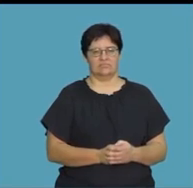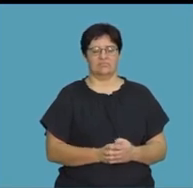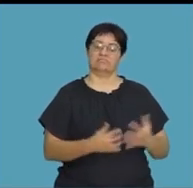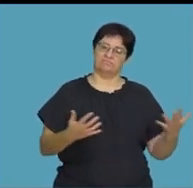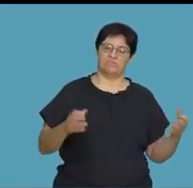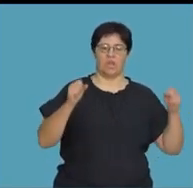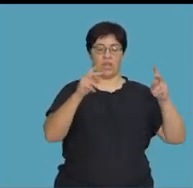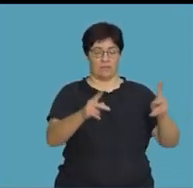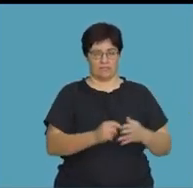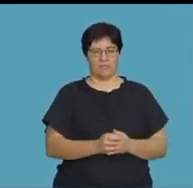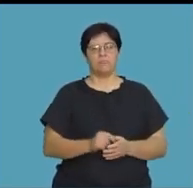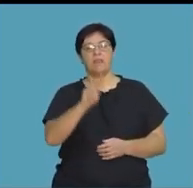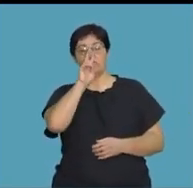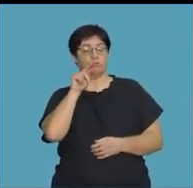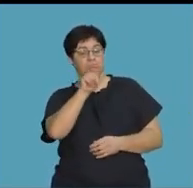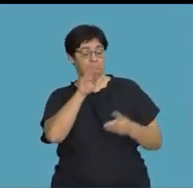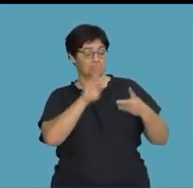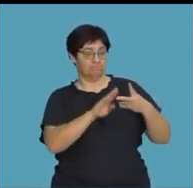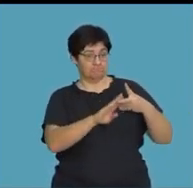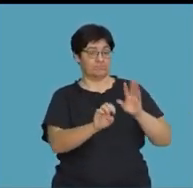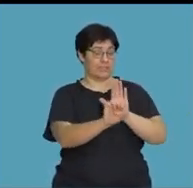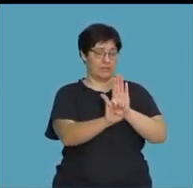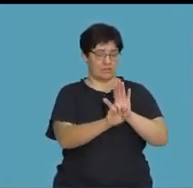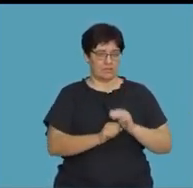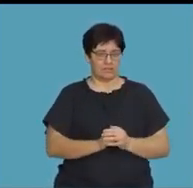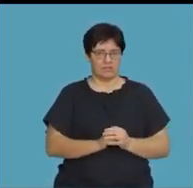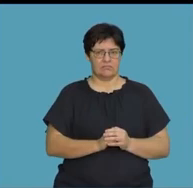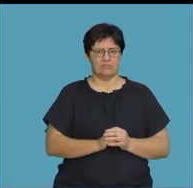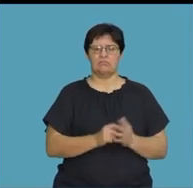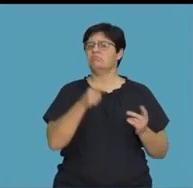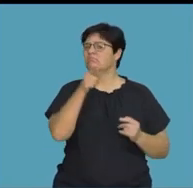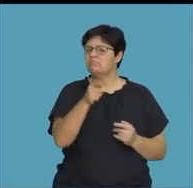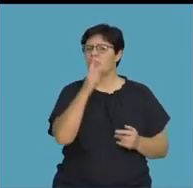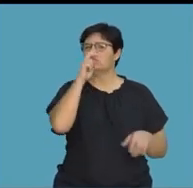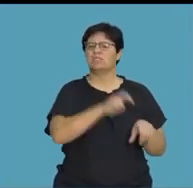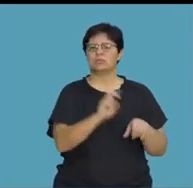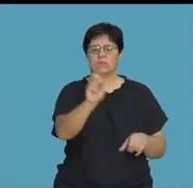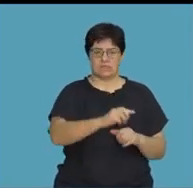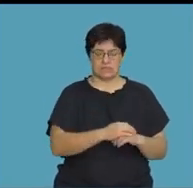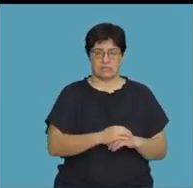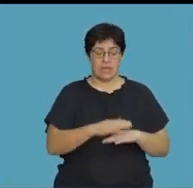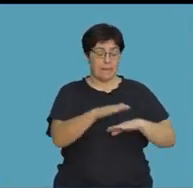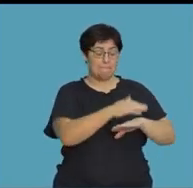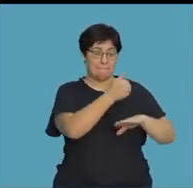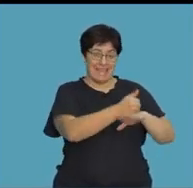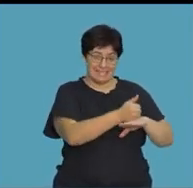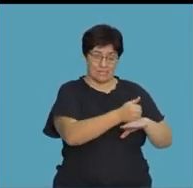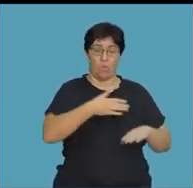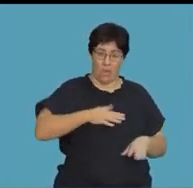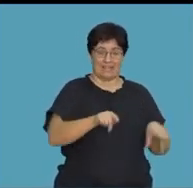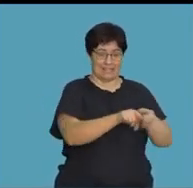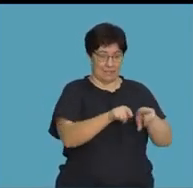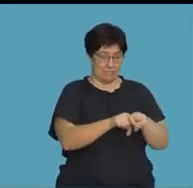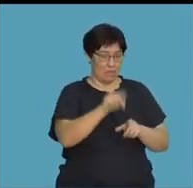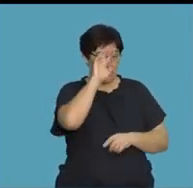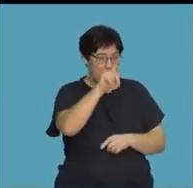All right. So let's look at this other example here. So what we need here is our bases need to be the same. Remember,